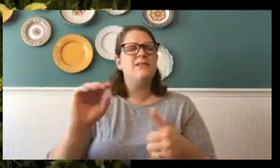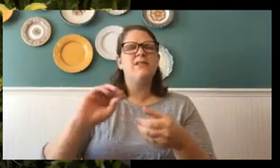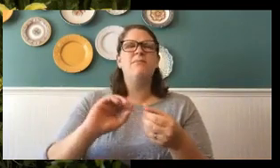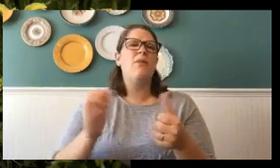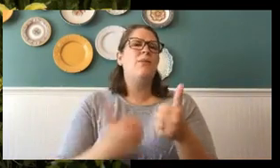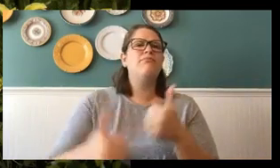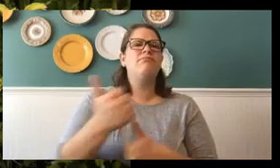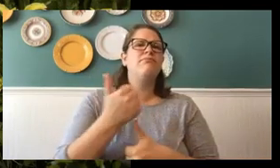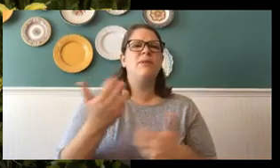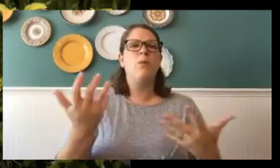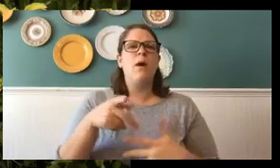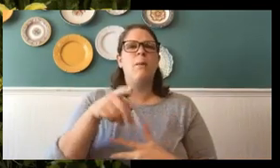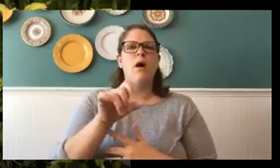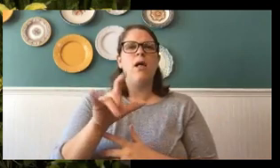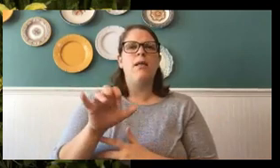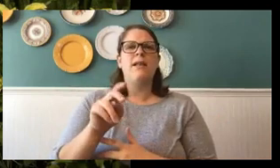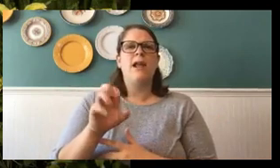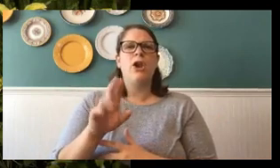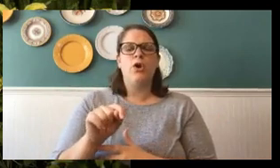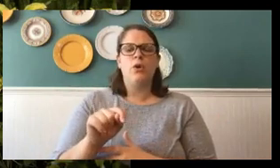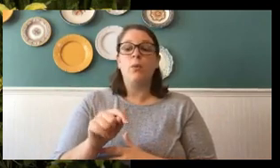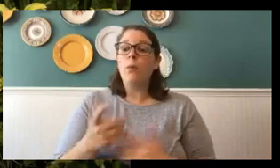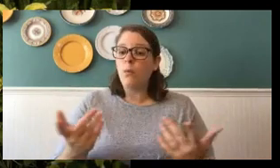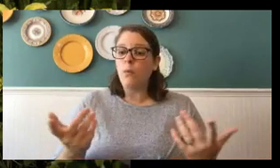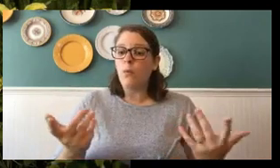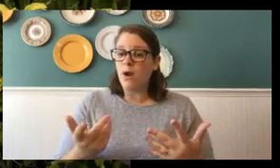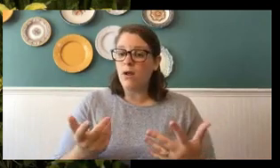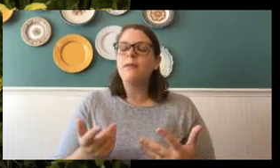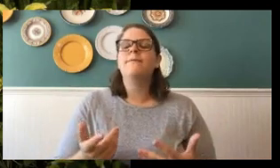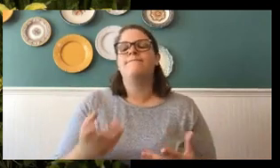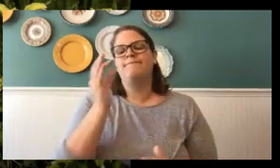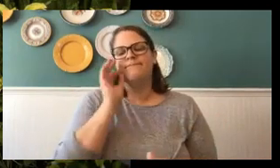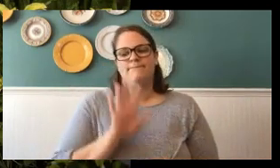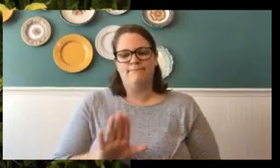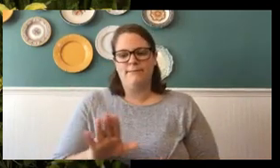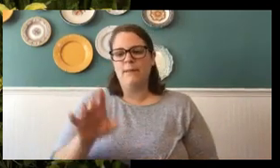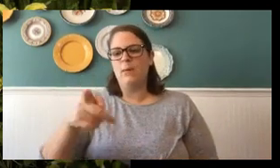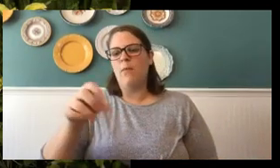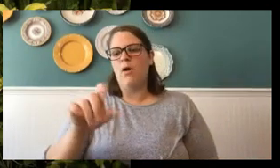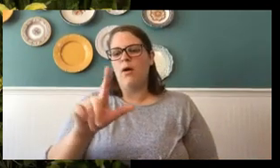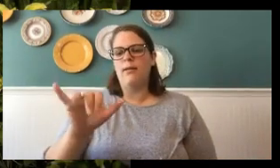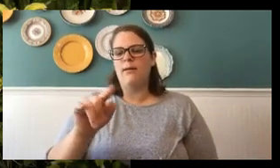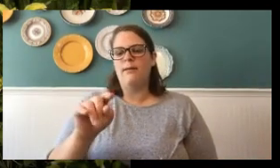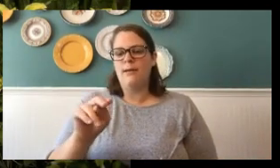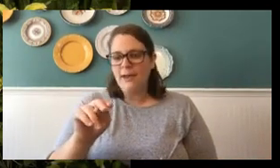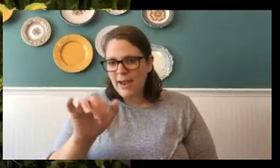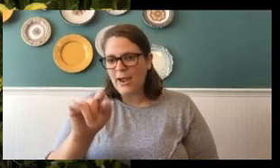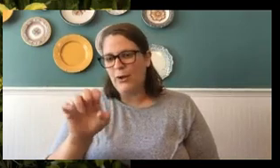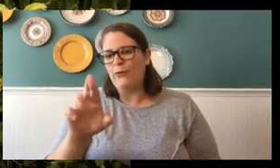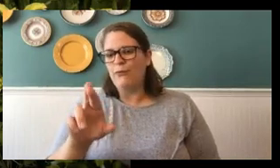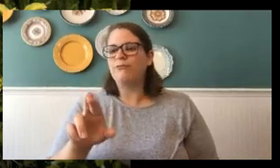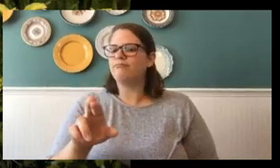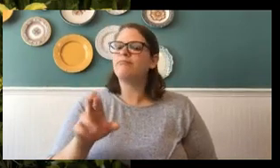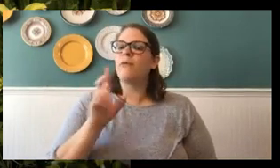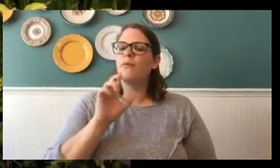Yes, you are correct. The bee. Bees are the most important pollinators in our backyard. And sometimes we seem to forget